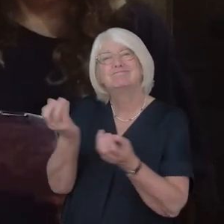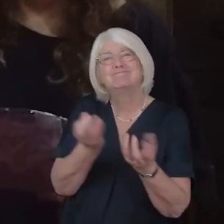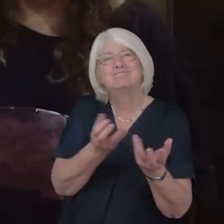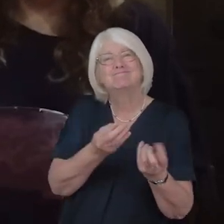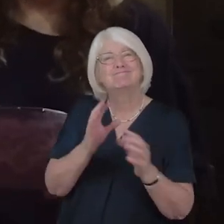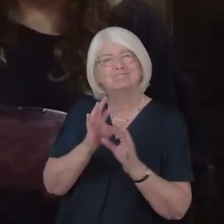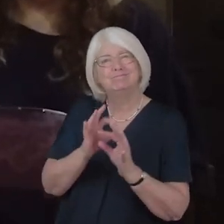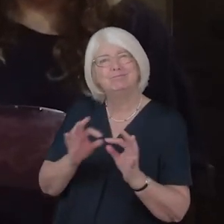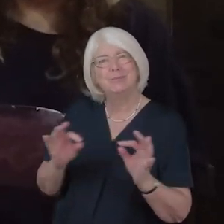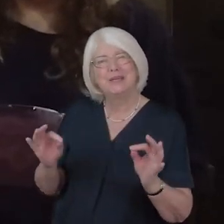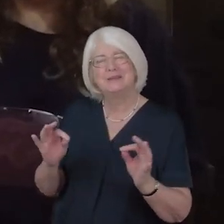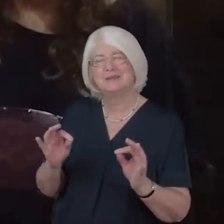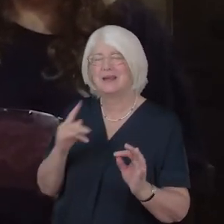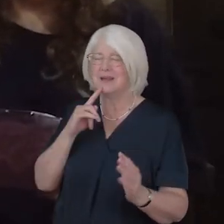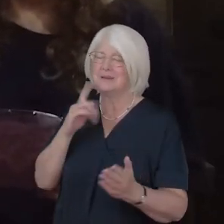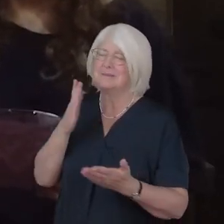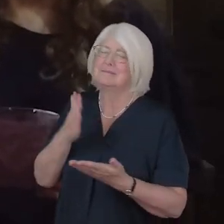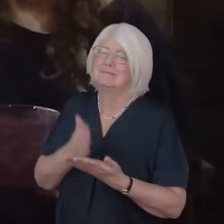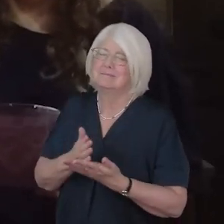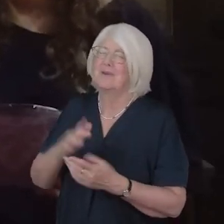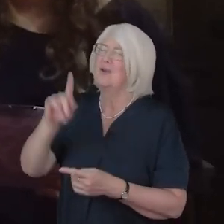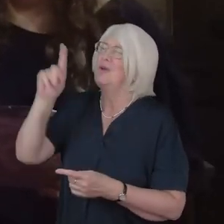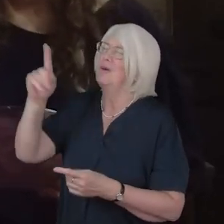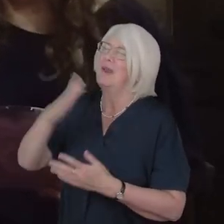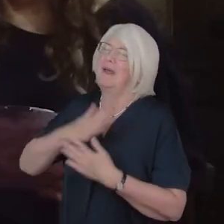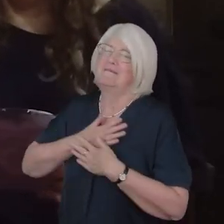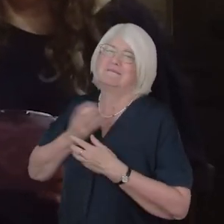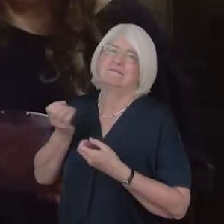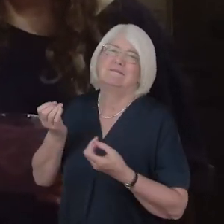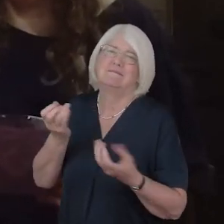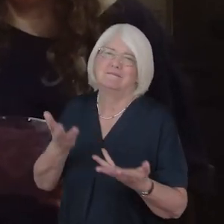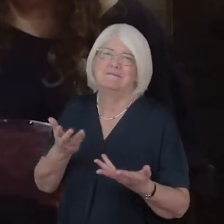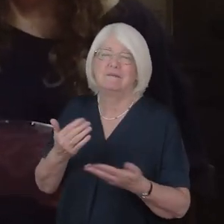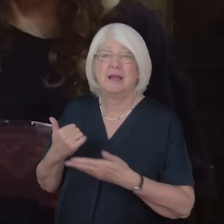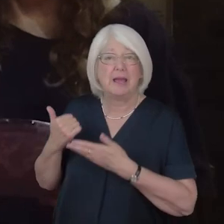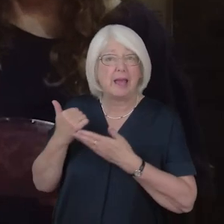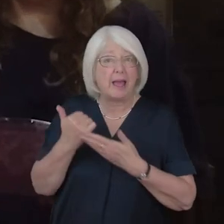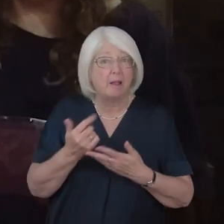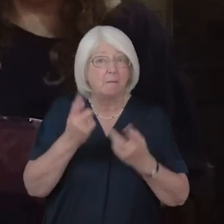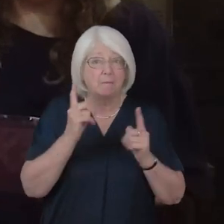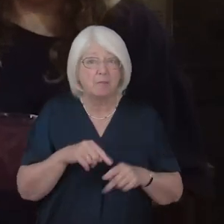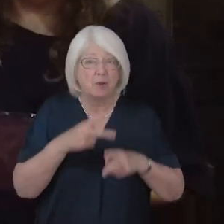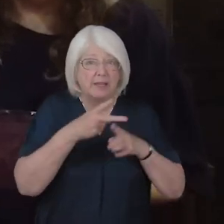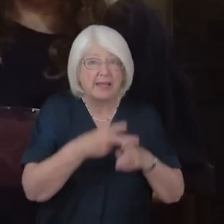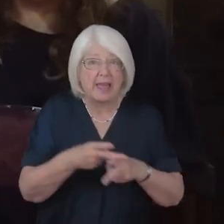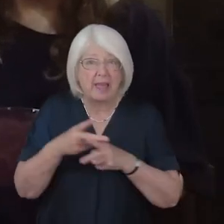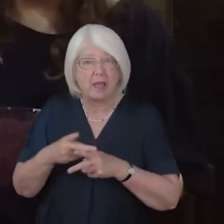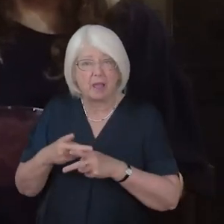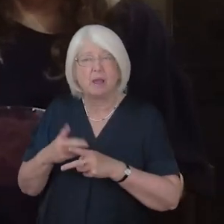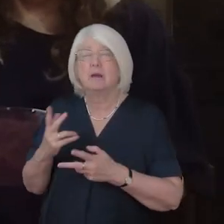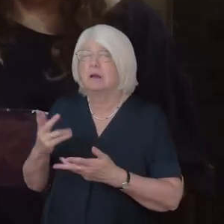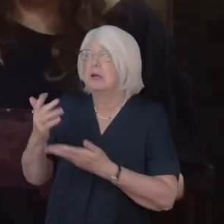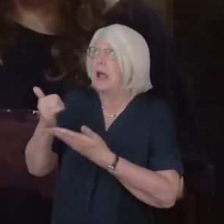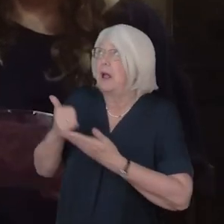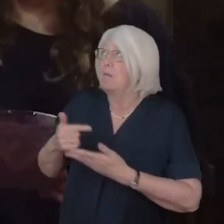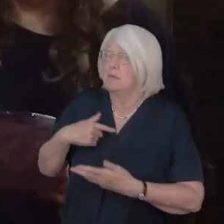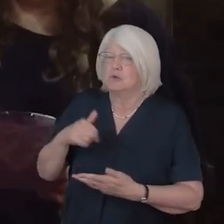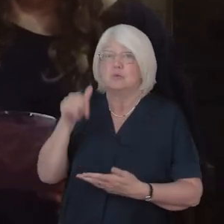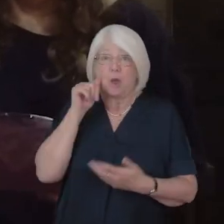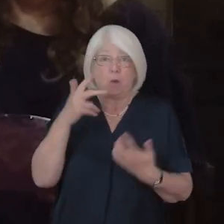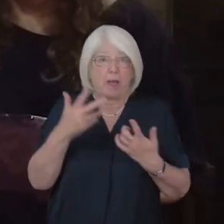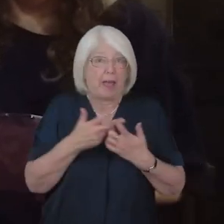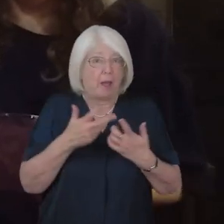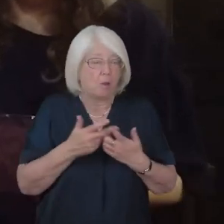final days help their caregivers to know how to ease their suffering and offer comfort